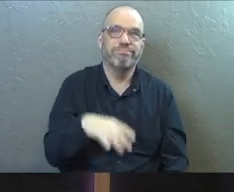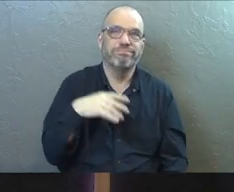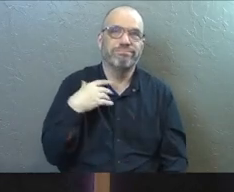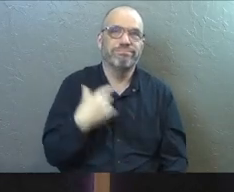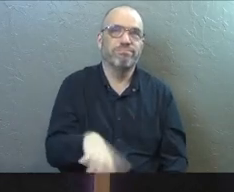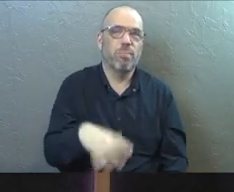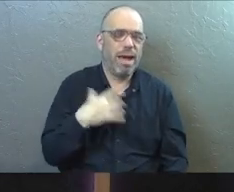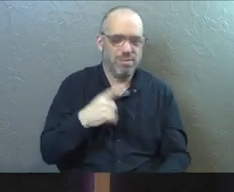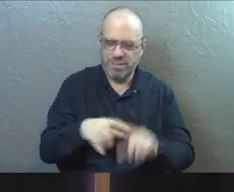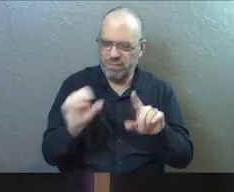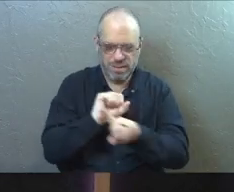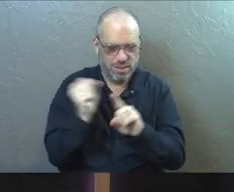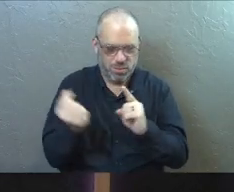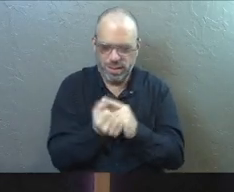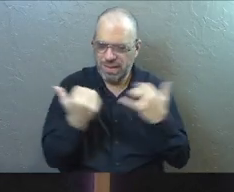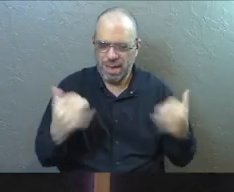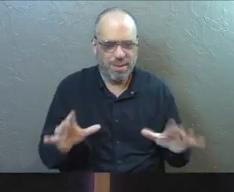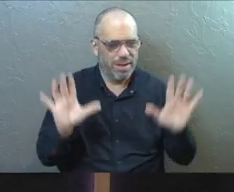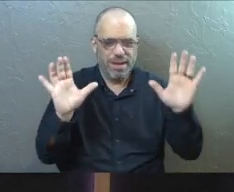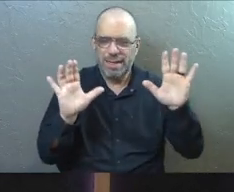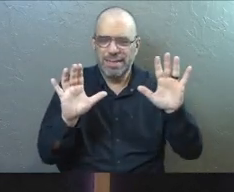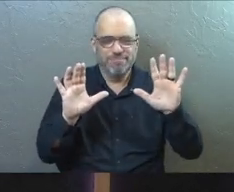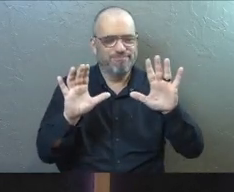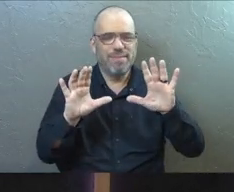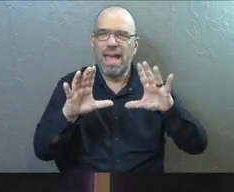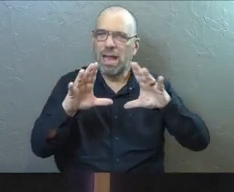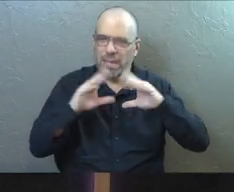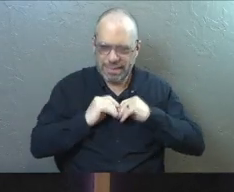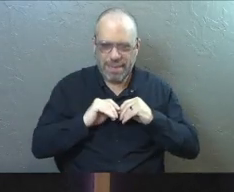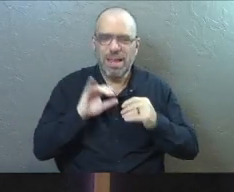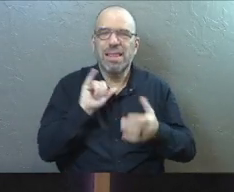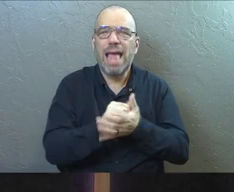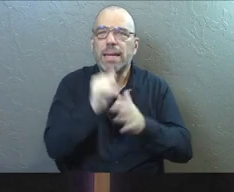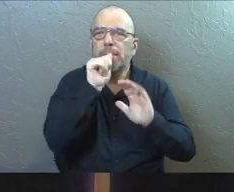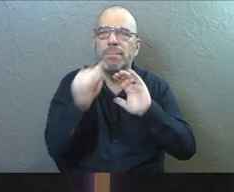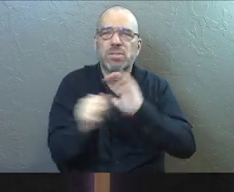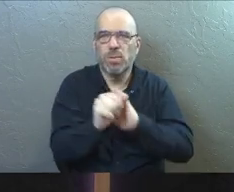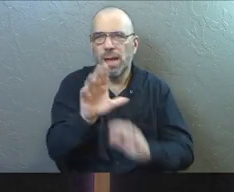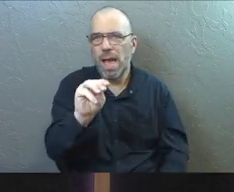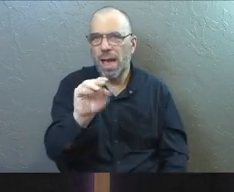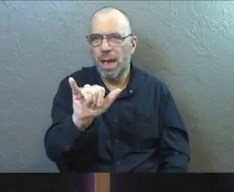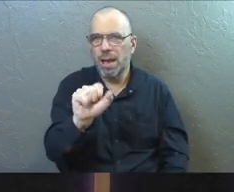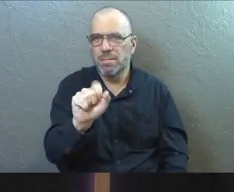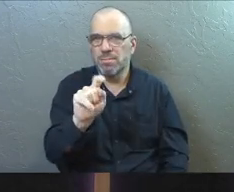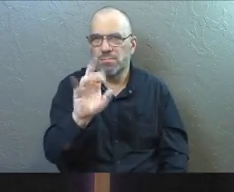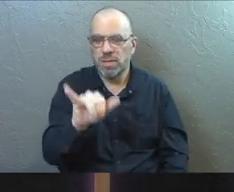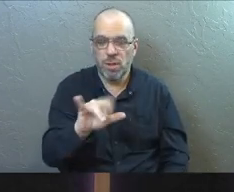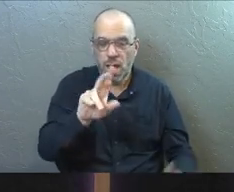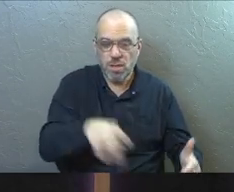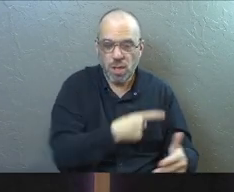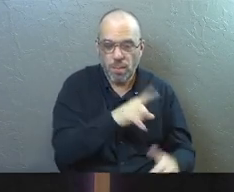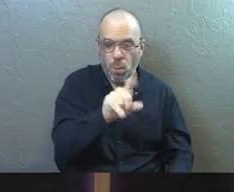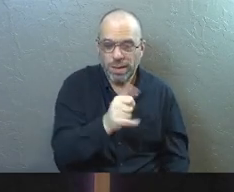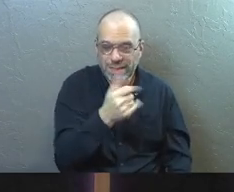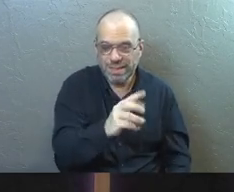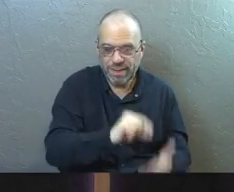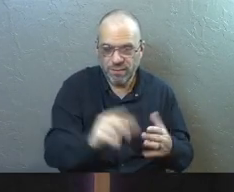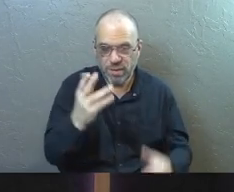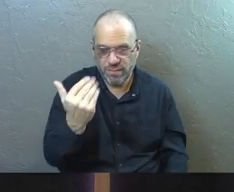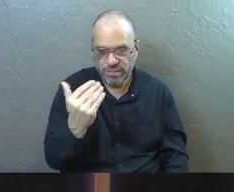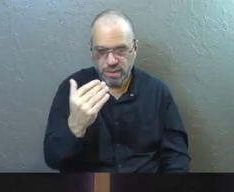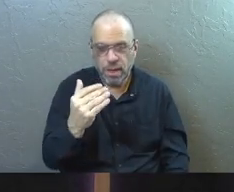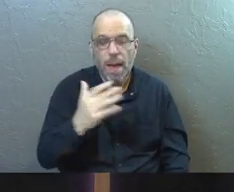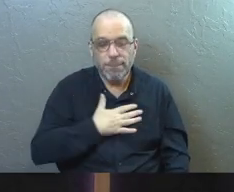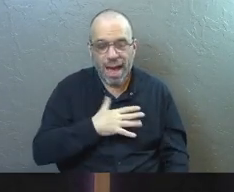So many different situations that are out there. I want to humbly accept that mystery. Psalm 116.15 says, my